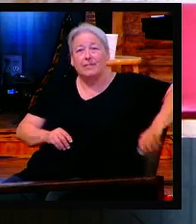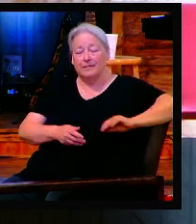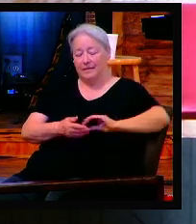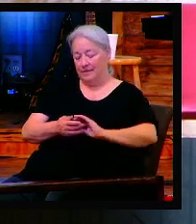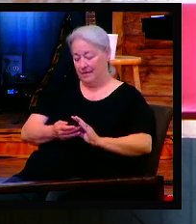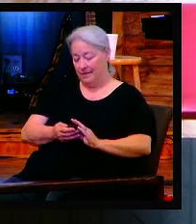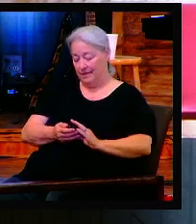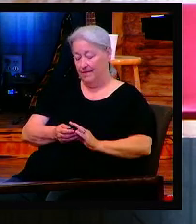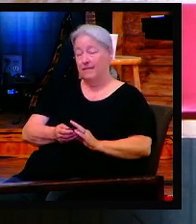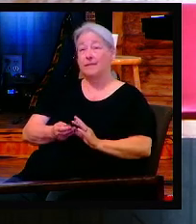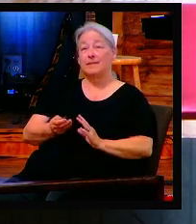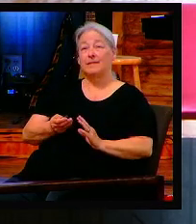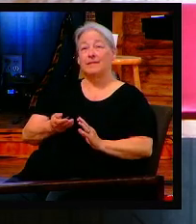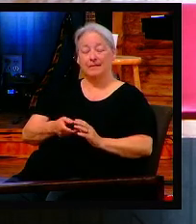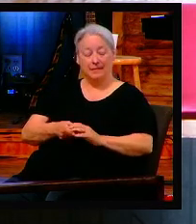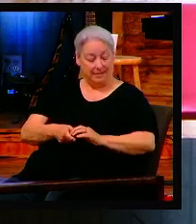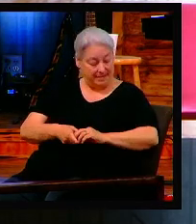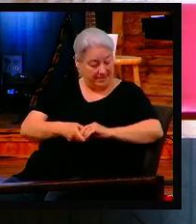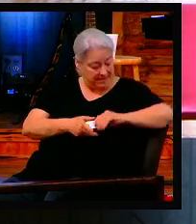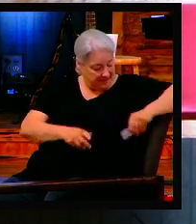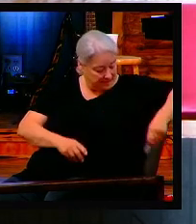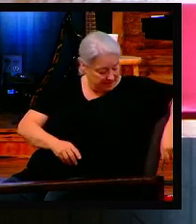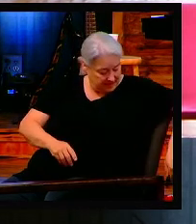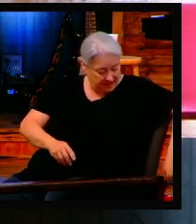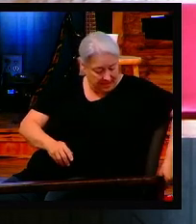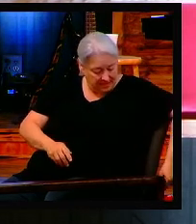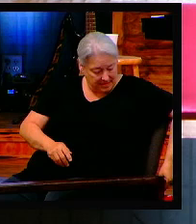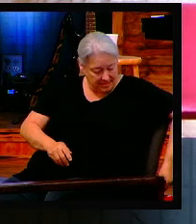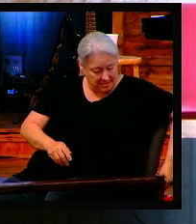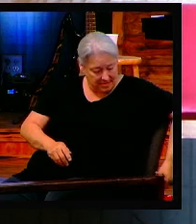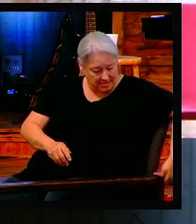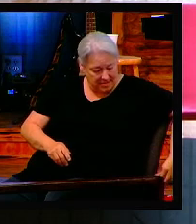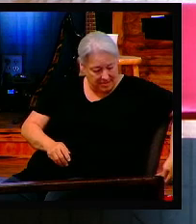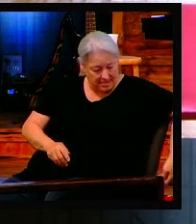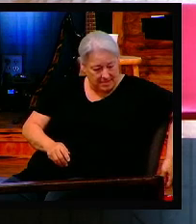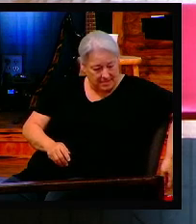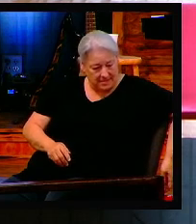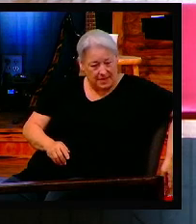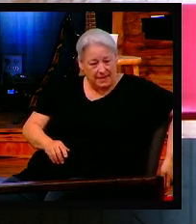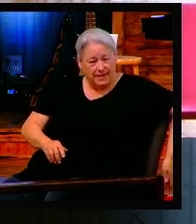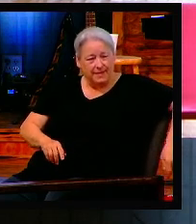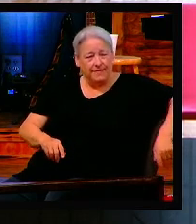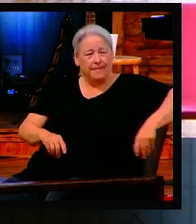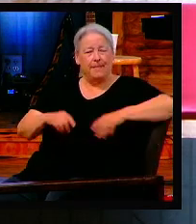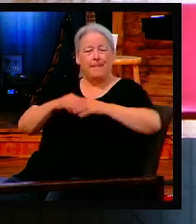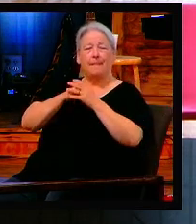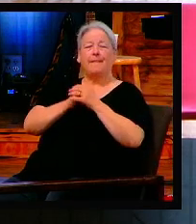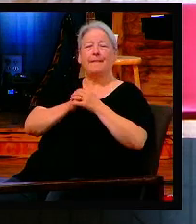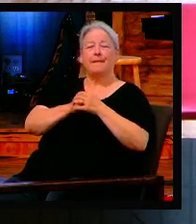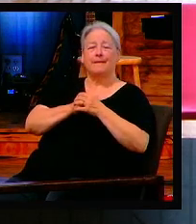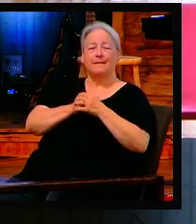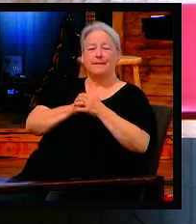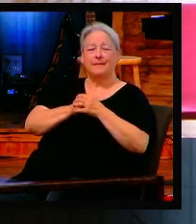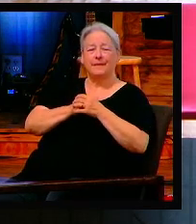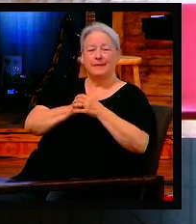This set of scriptures and another set of scriptures, and then the Lord showed me how to